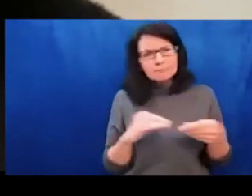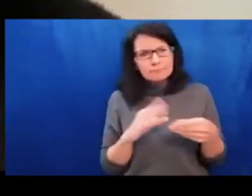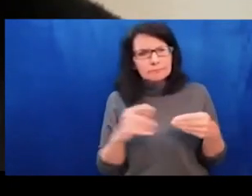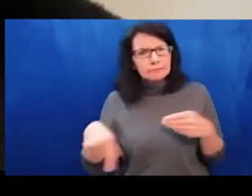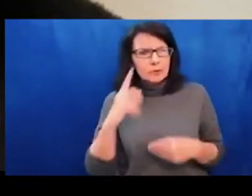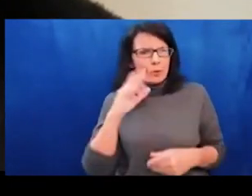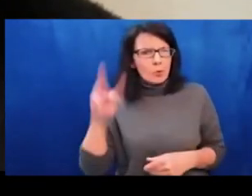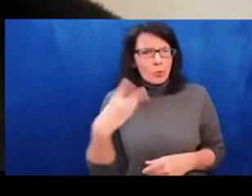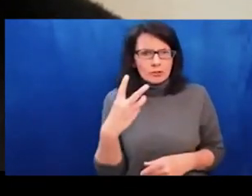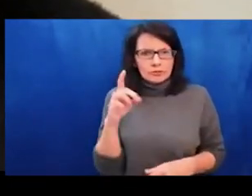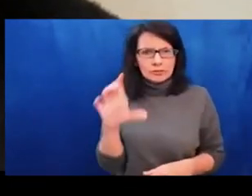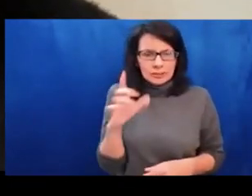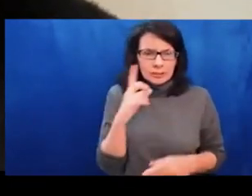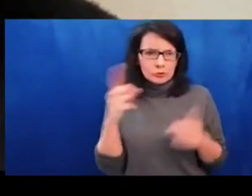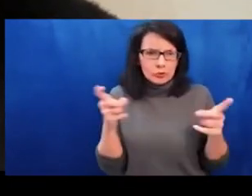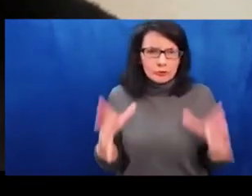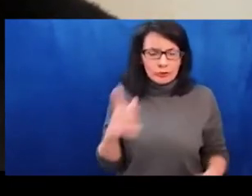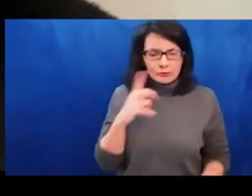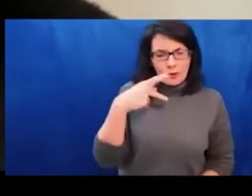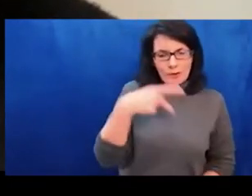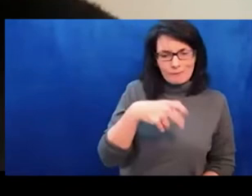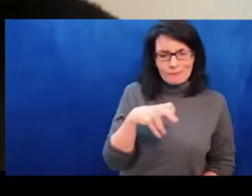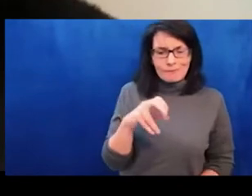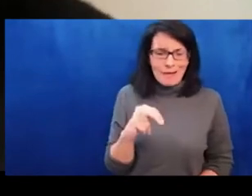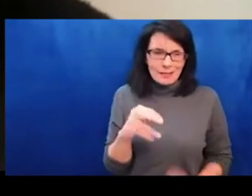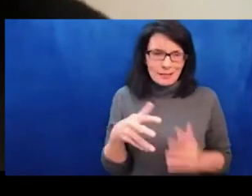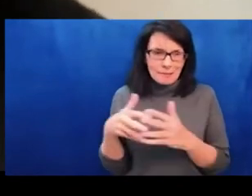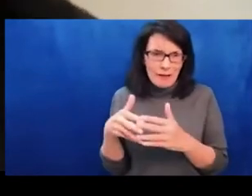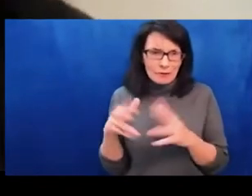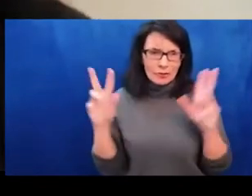of Artists at Risk Connection right now.